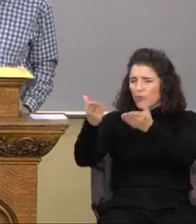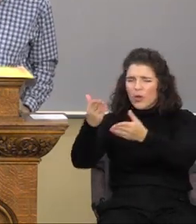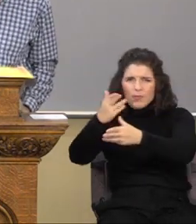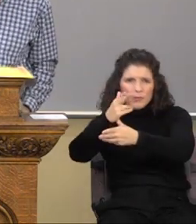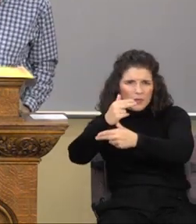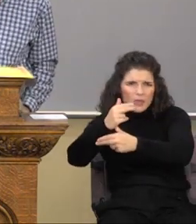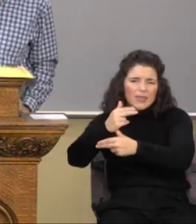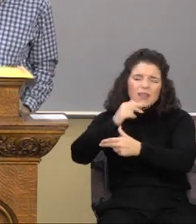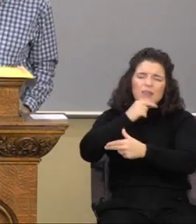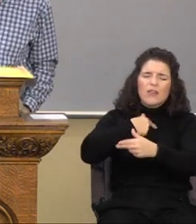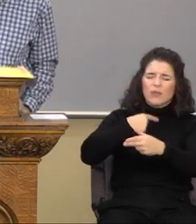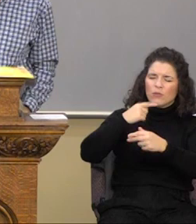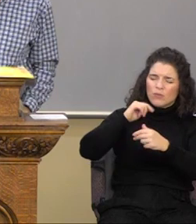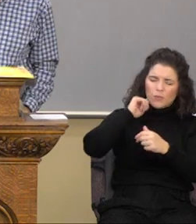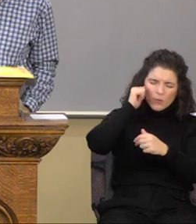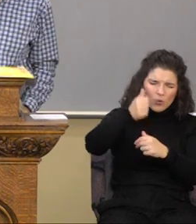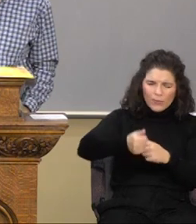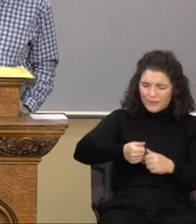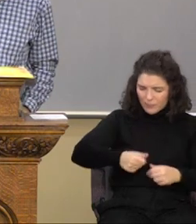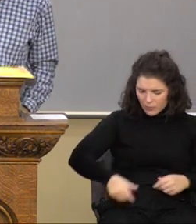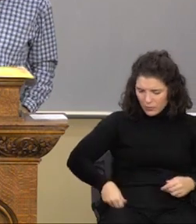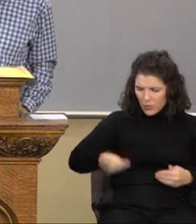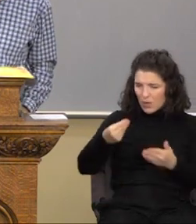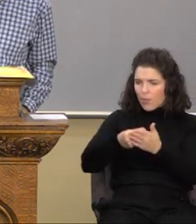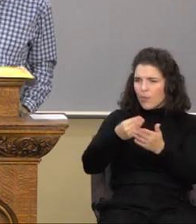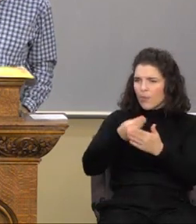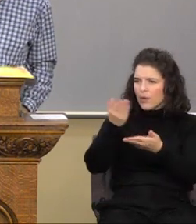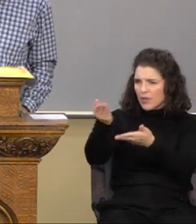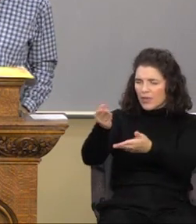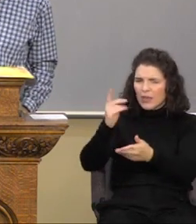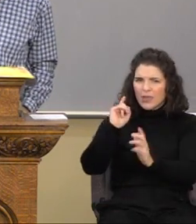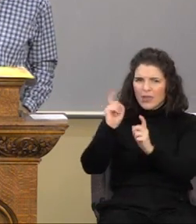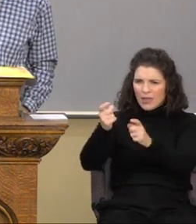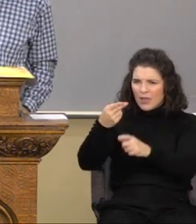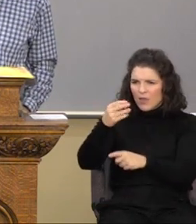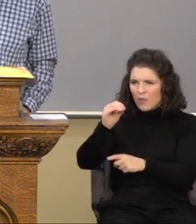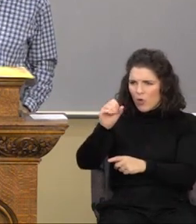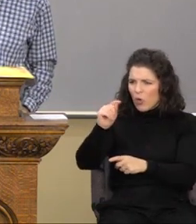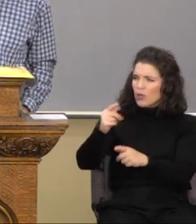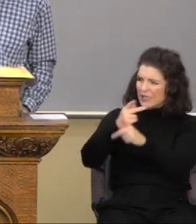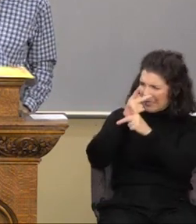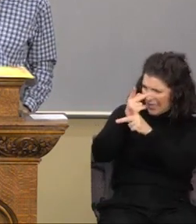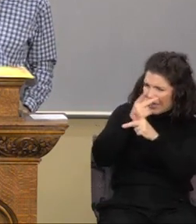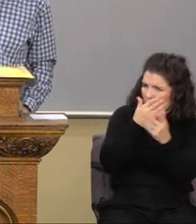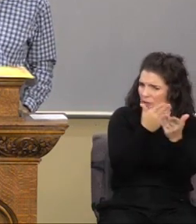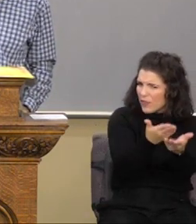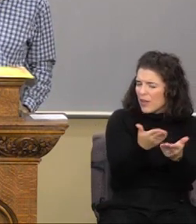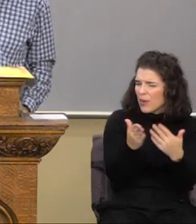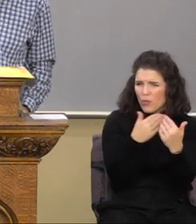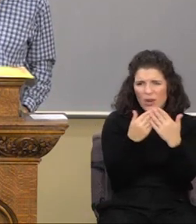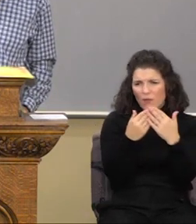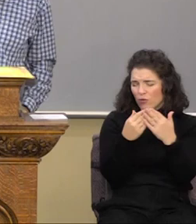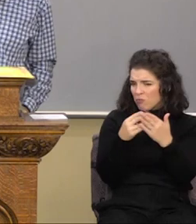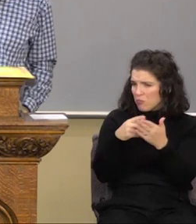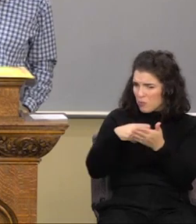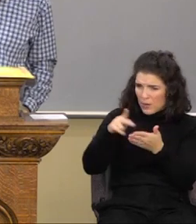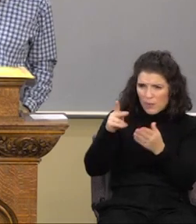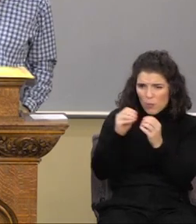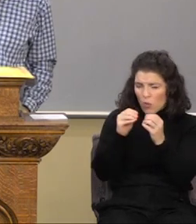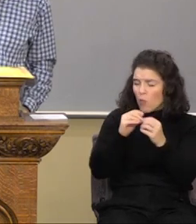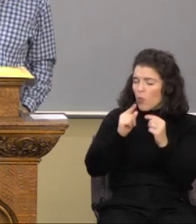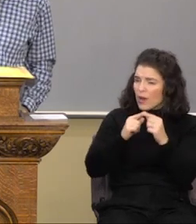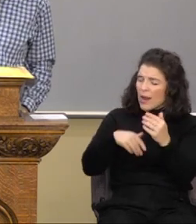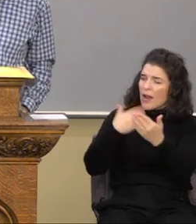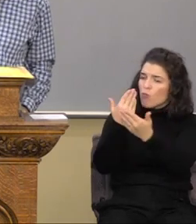departed, he took out two pence and gave them to the host and said unto him, take care of him, and whatsoever thou spendest more, when I